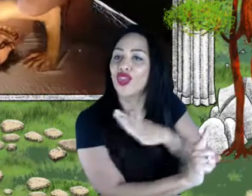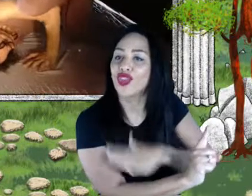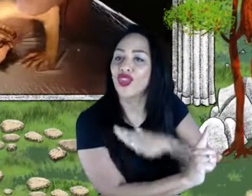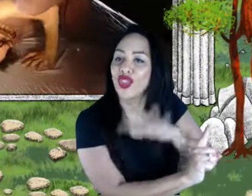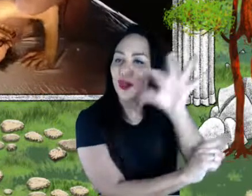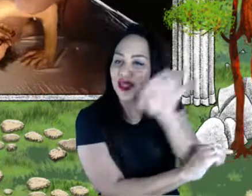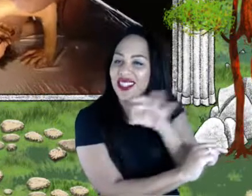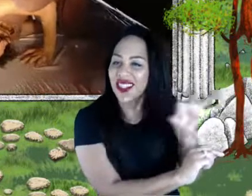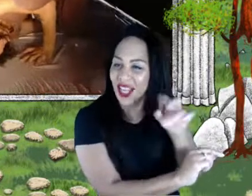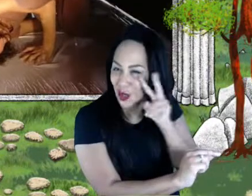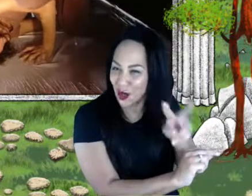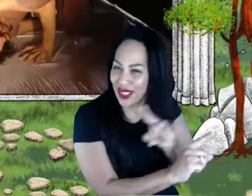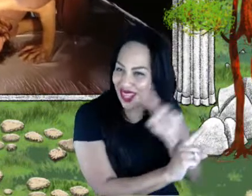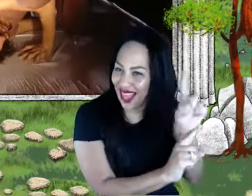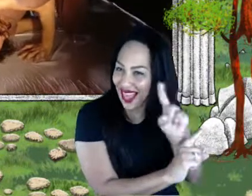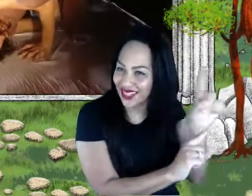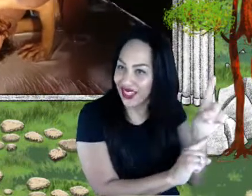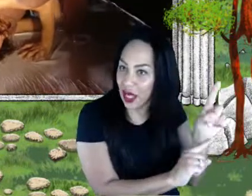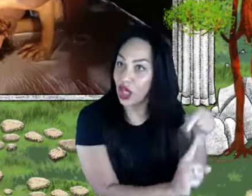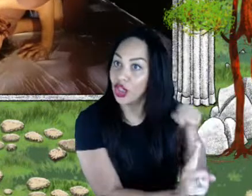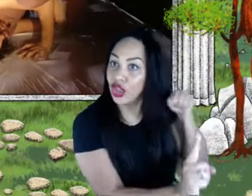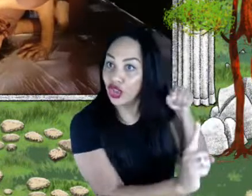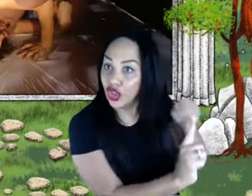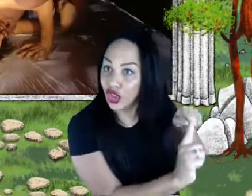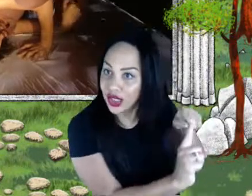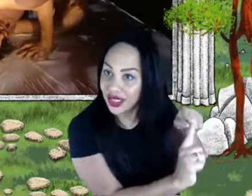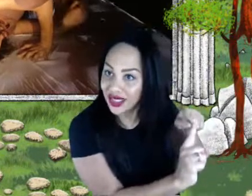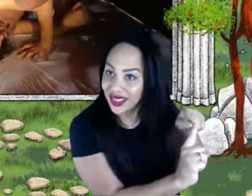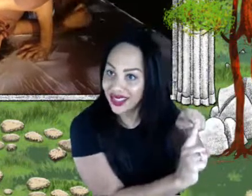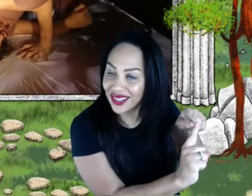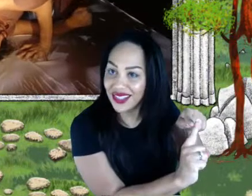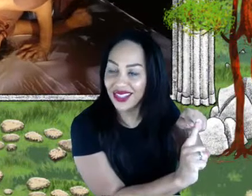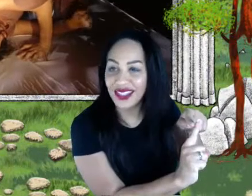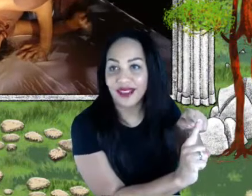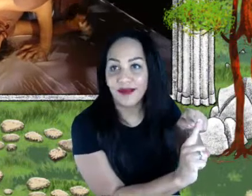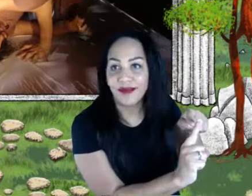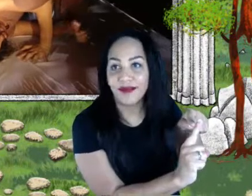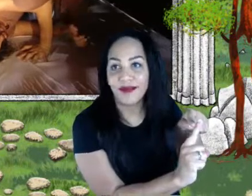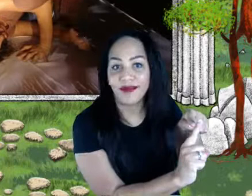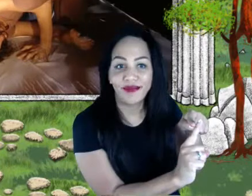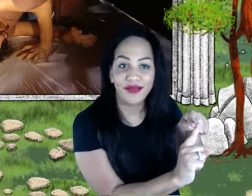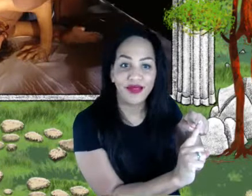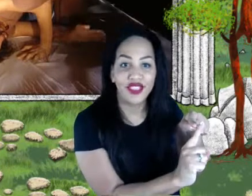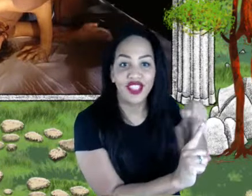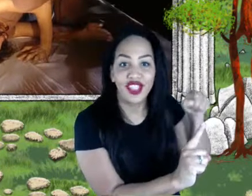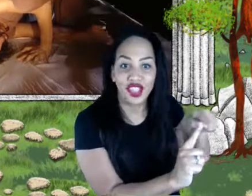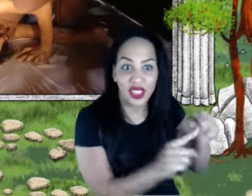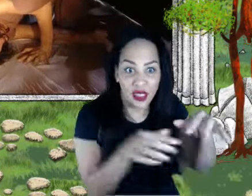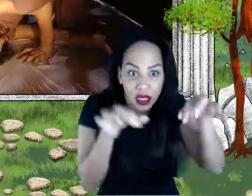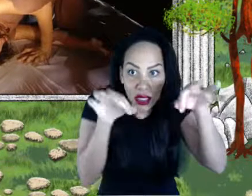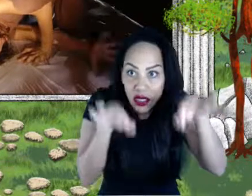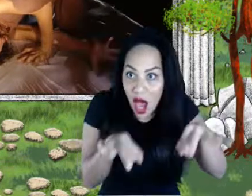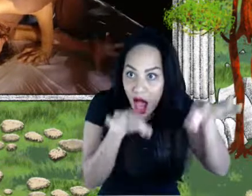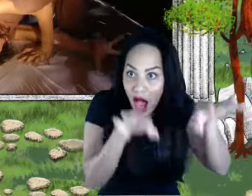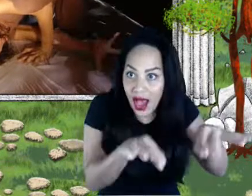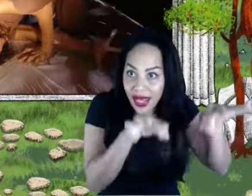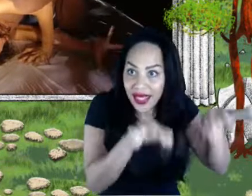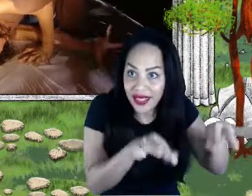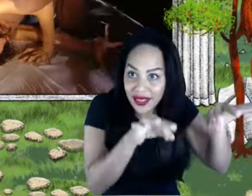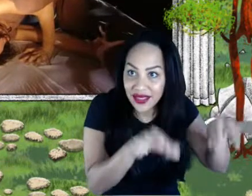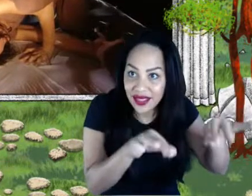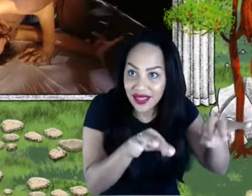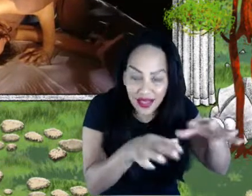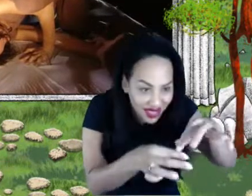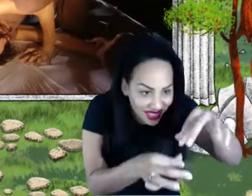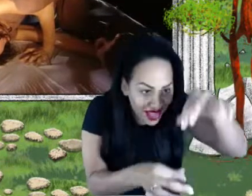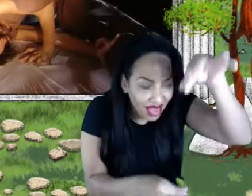later. And she's actually kind of dyed and painted on the silks. So they are this wonderful story in